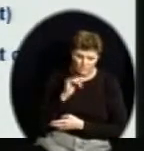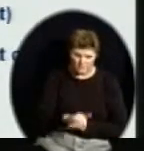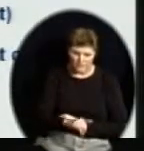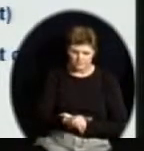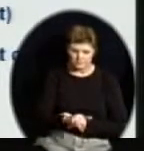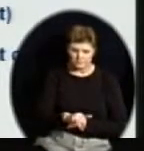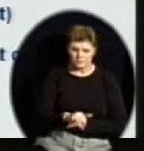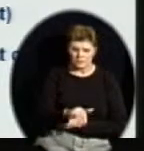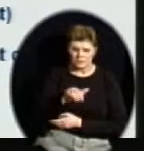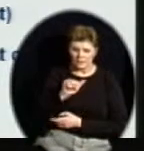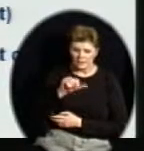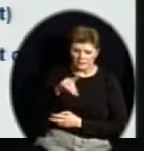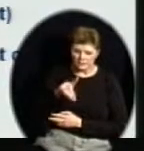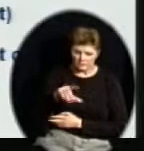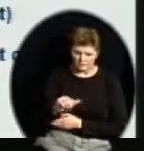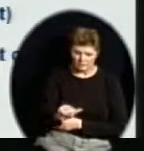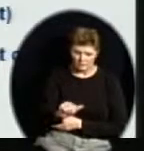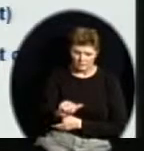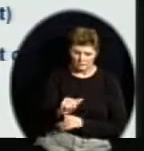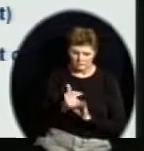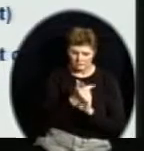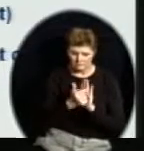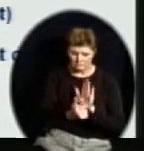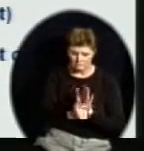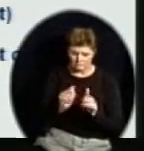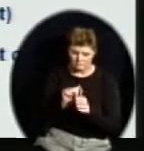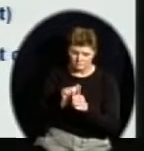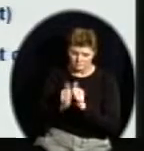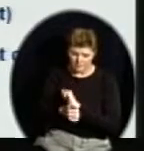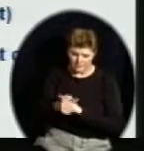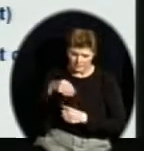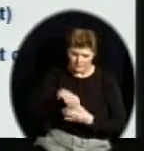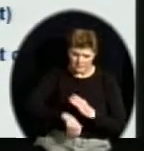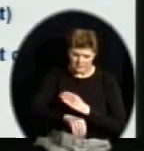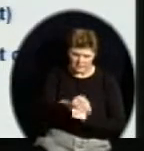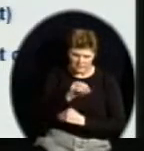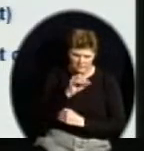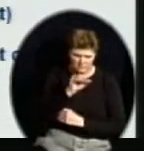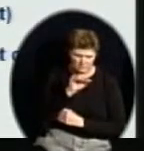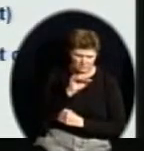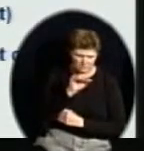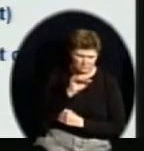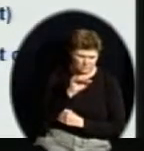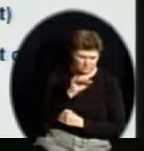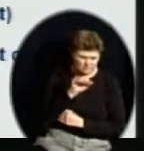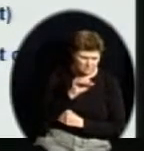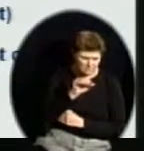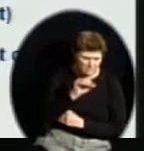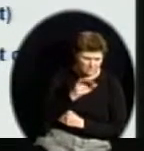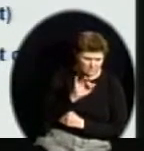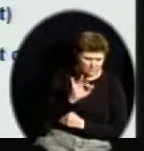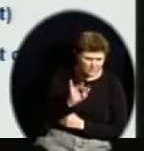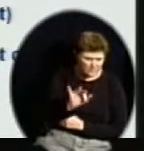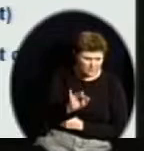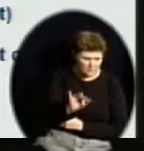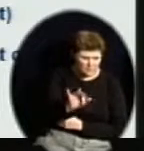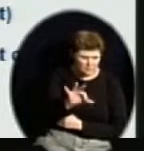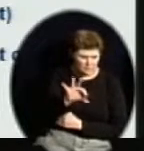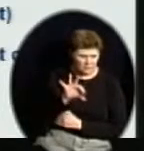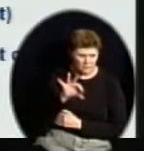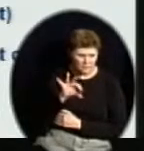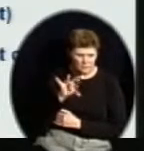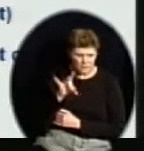was a law passed in 1990, and it was passed by Congress to eliminate